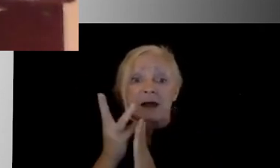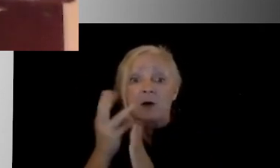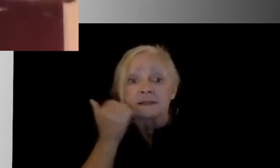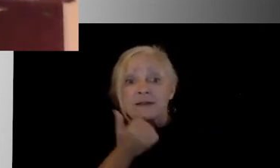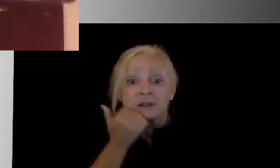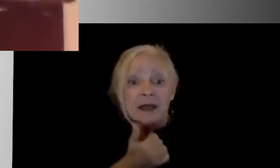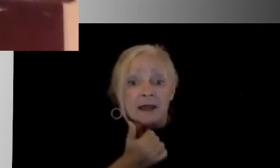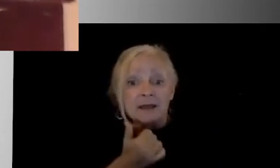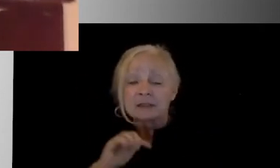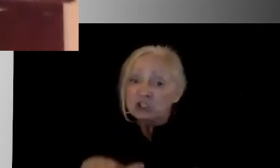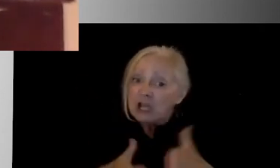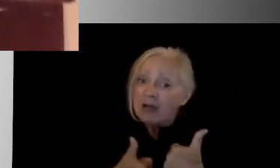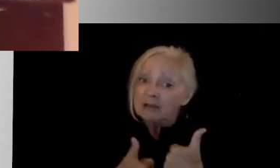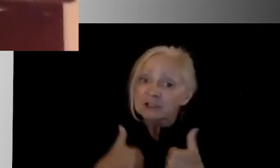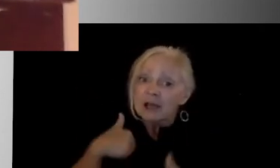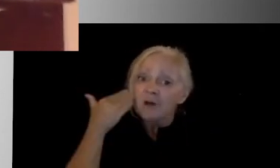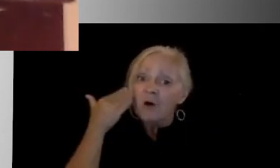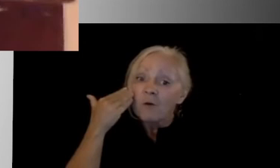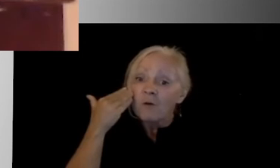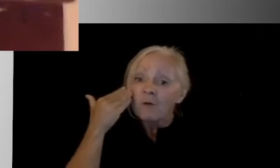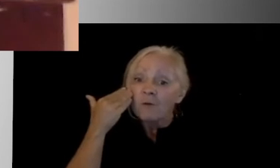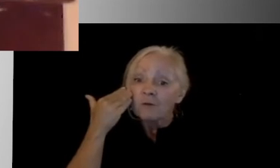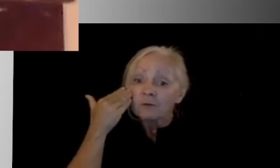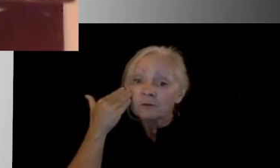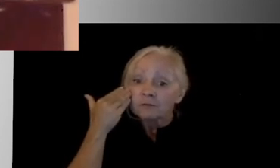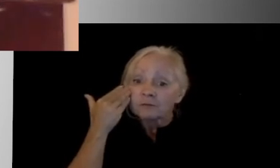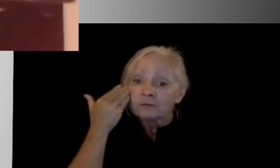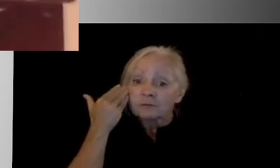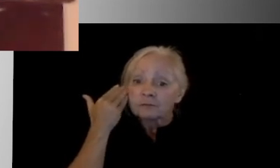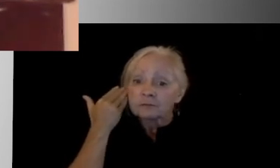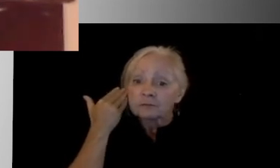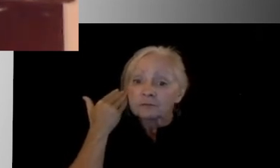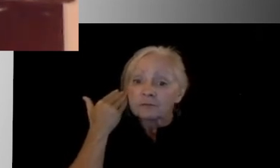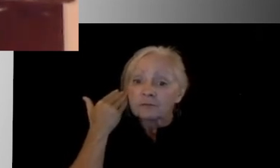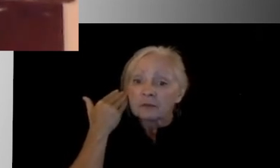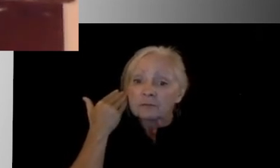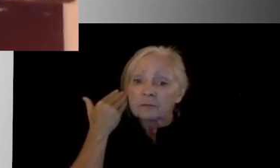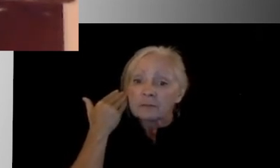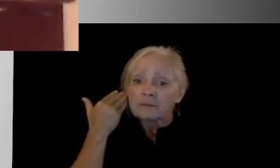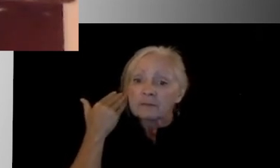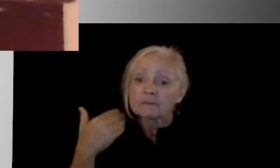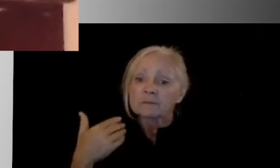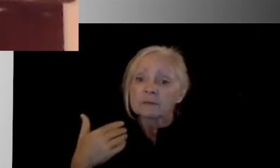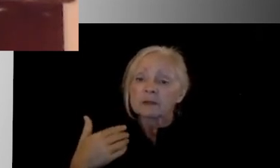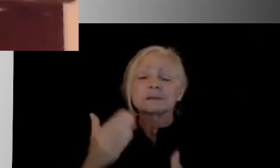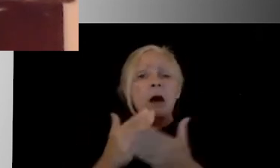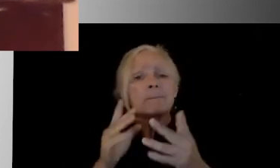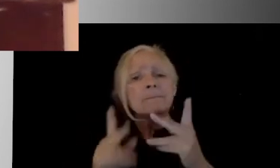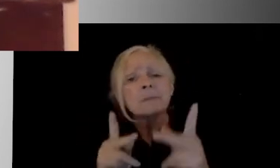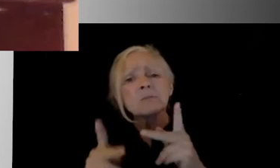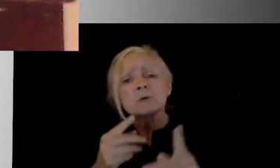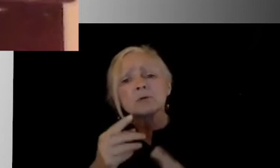and I will tell you this is another reason for us to at least have the option for our students to come back, and one that I'm hearing in many other